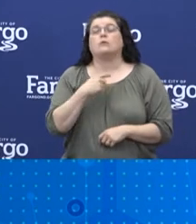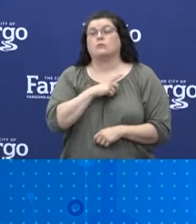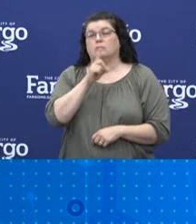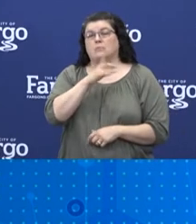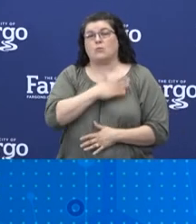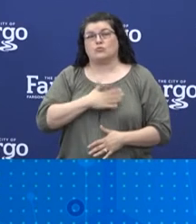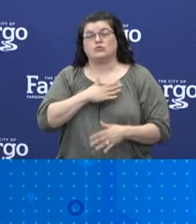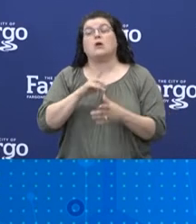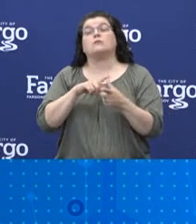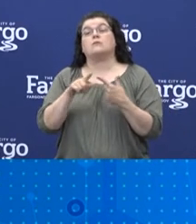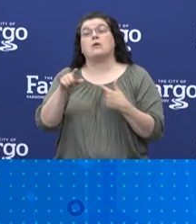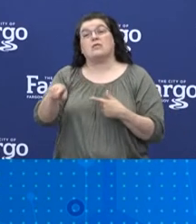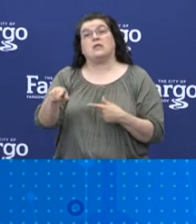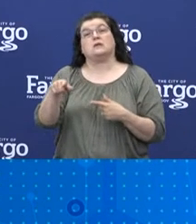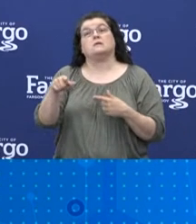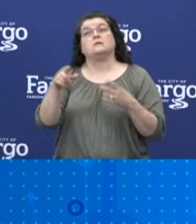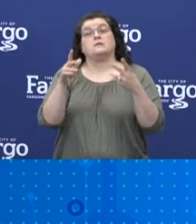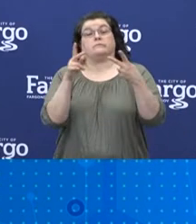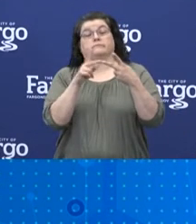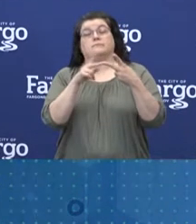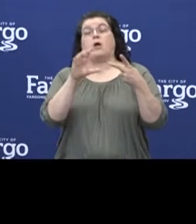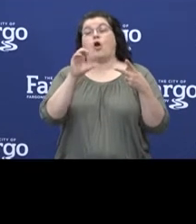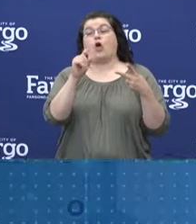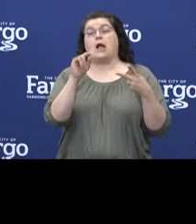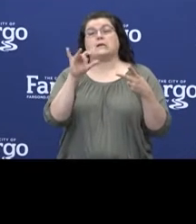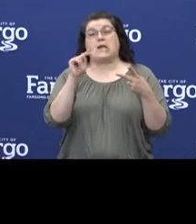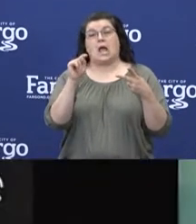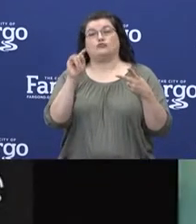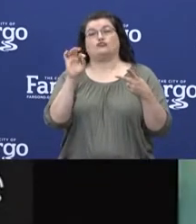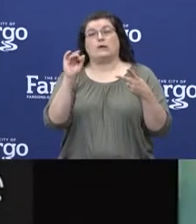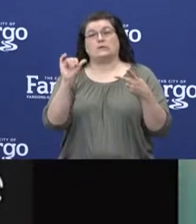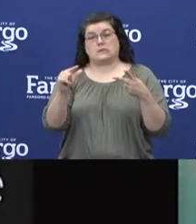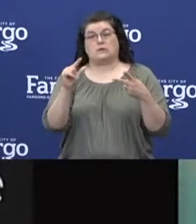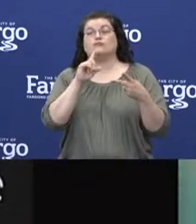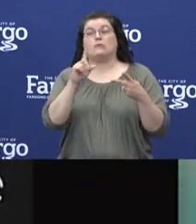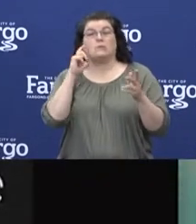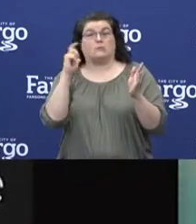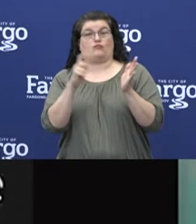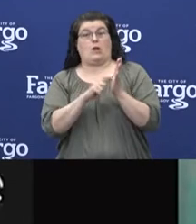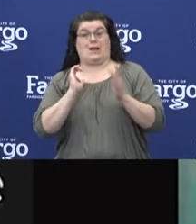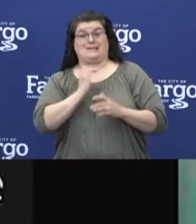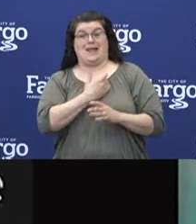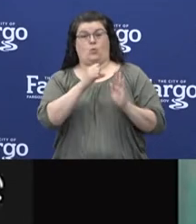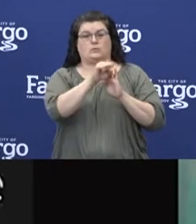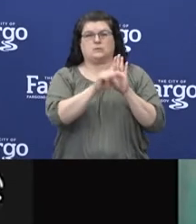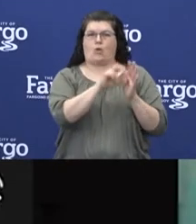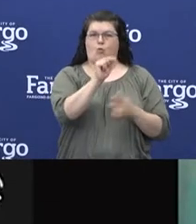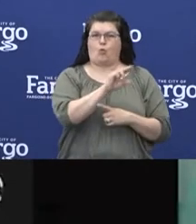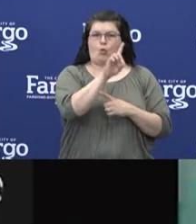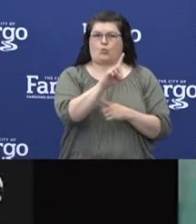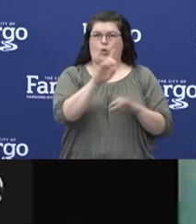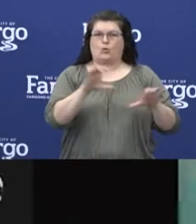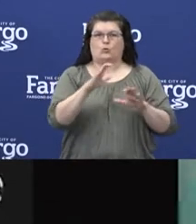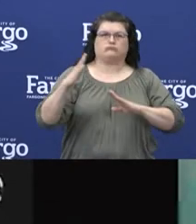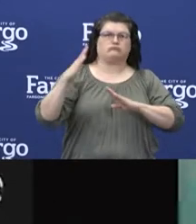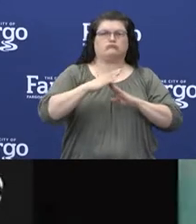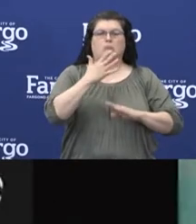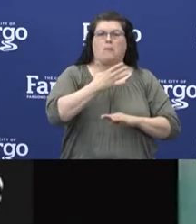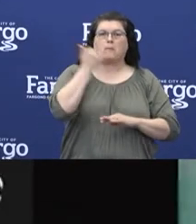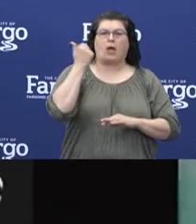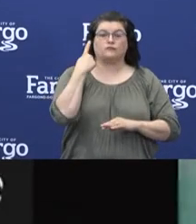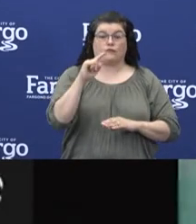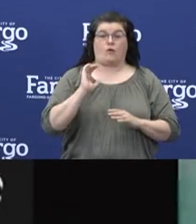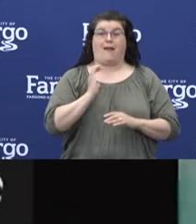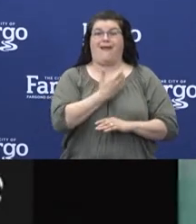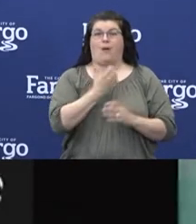tracing is our largest operation, which I've mentioned before, and has gained recognition nationally for our state, as North Dakota has one of the best contact tracing per